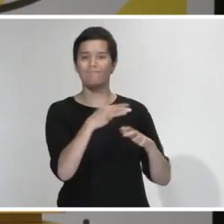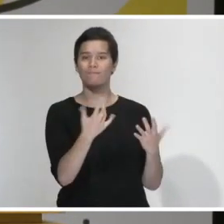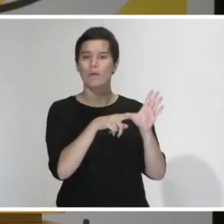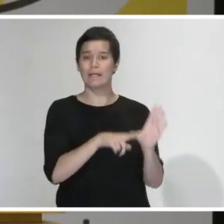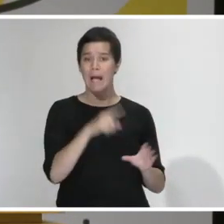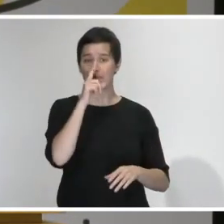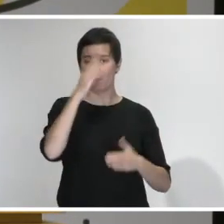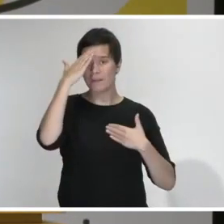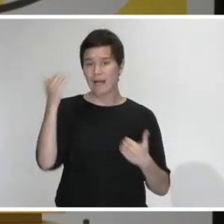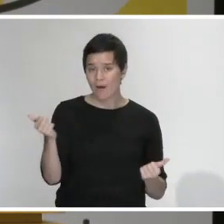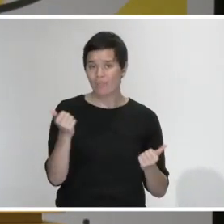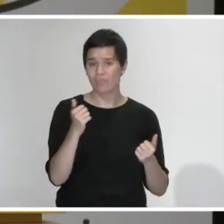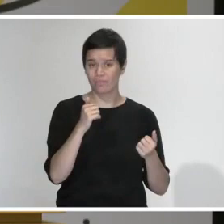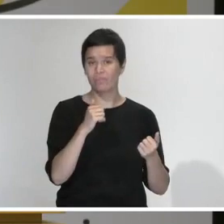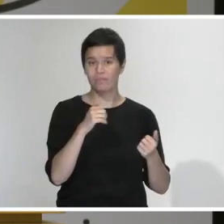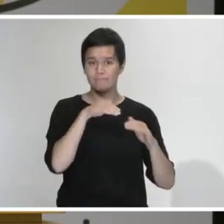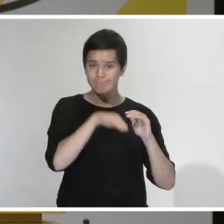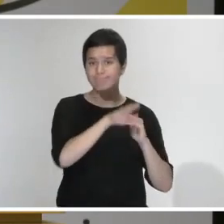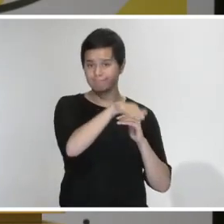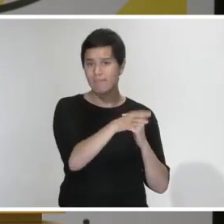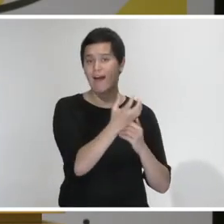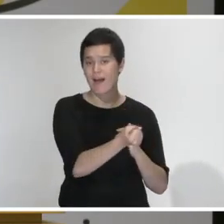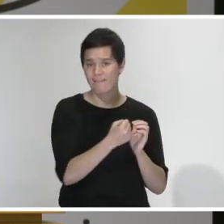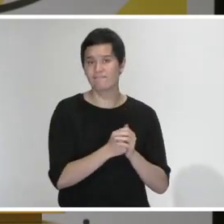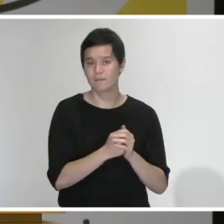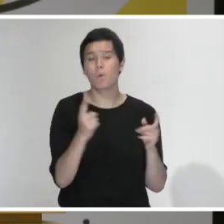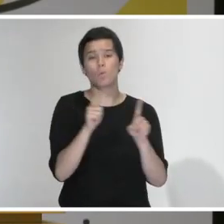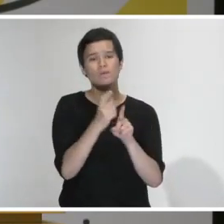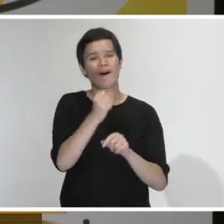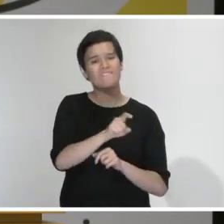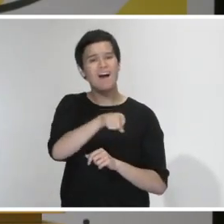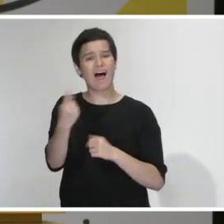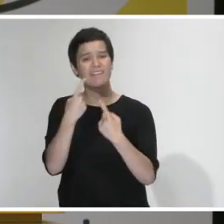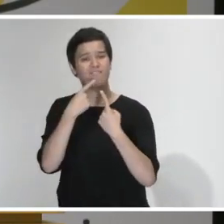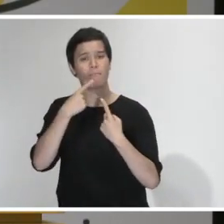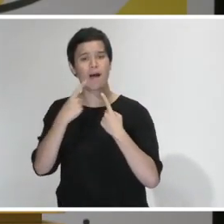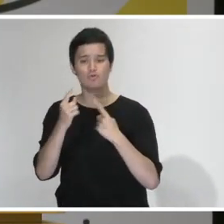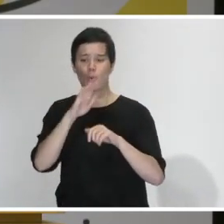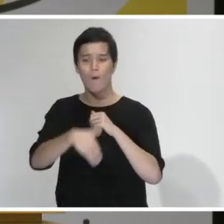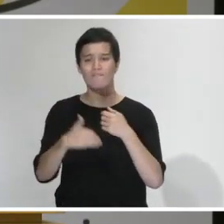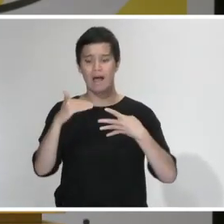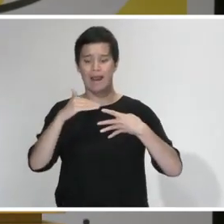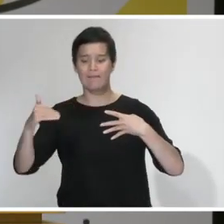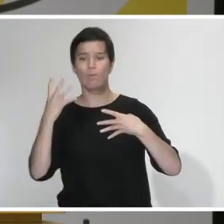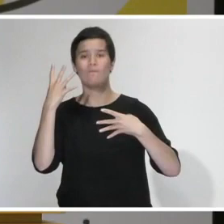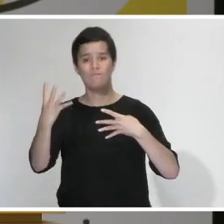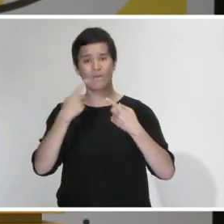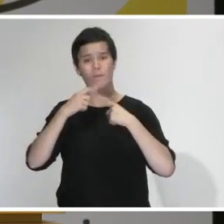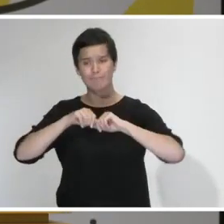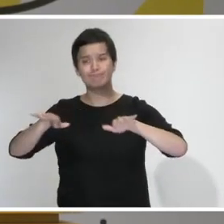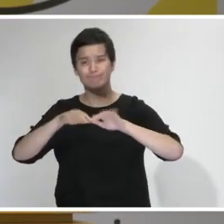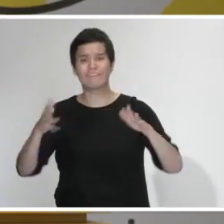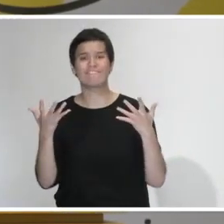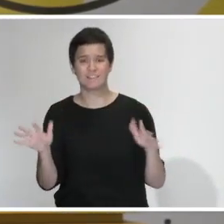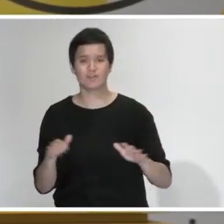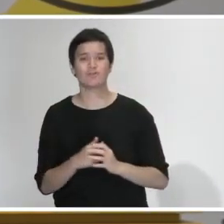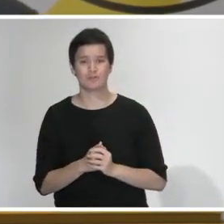but also some specific messages about being under Alert Level 4 and how to stay well. What I should add is that this has been designed